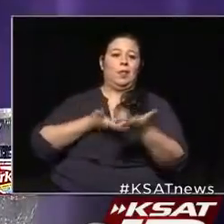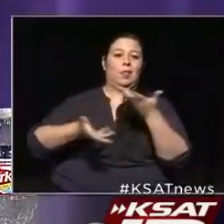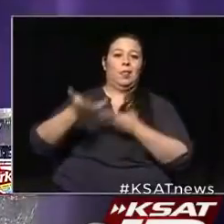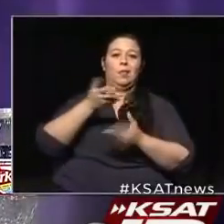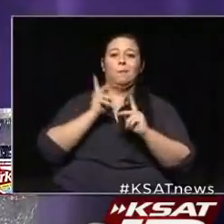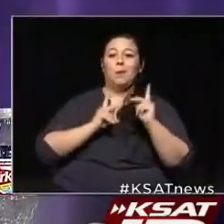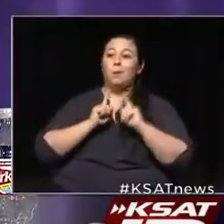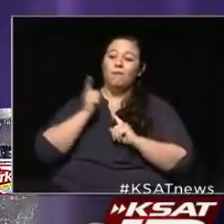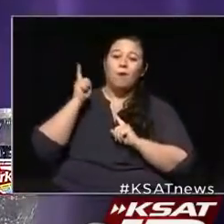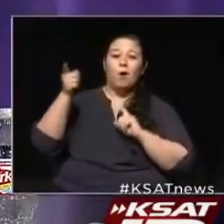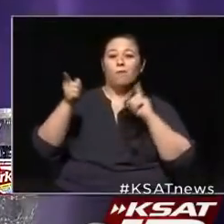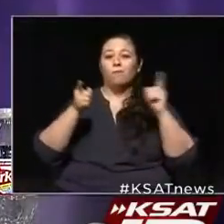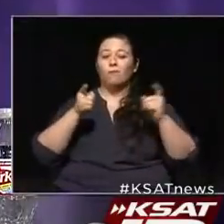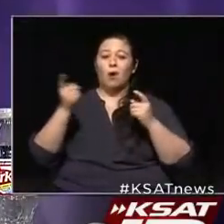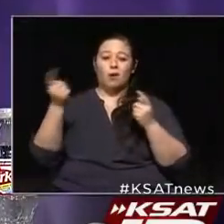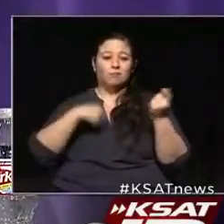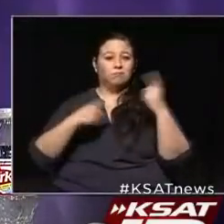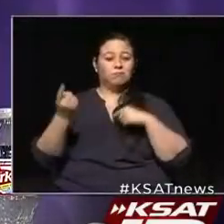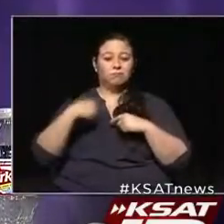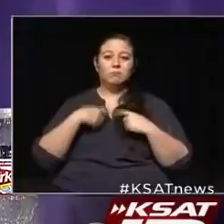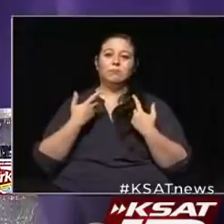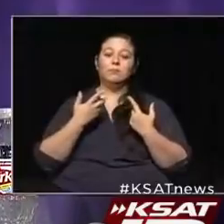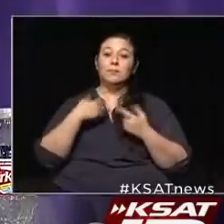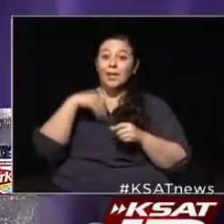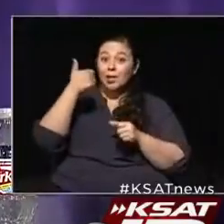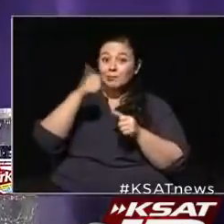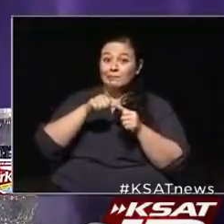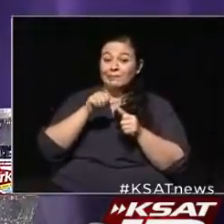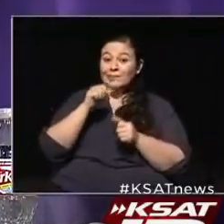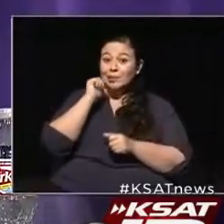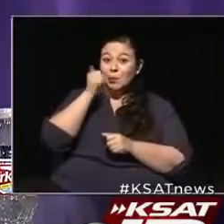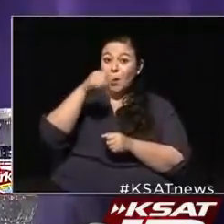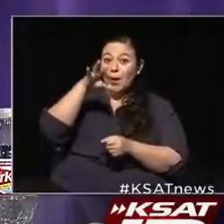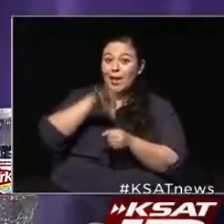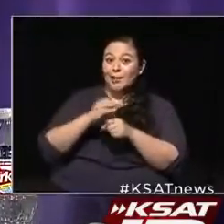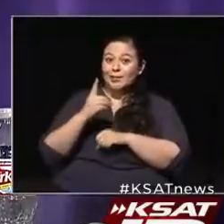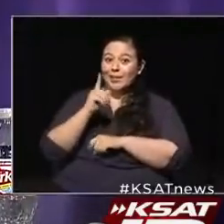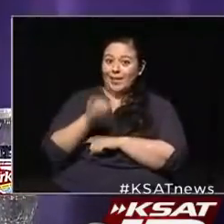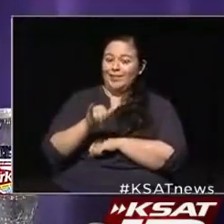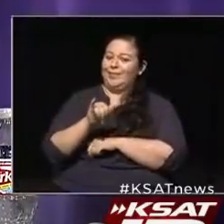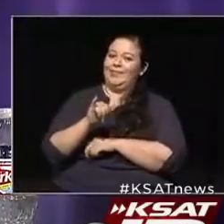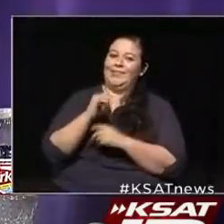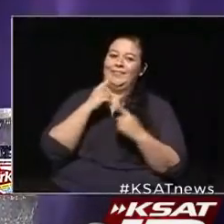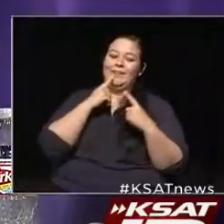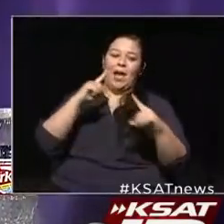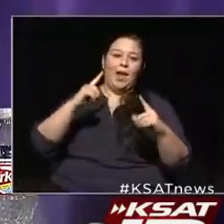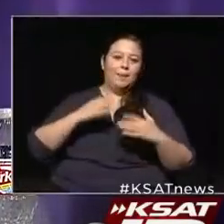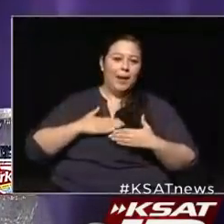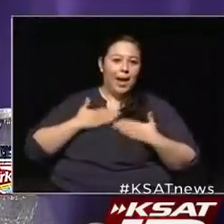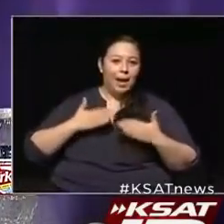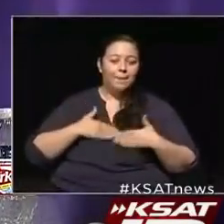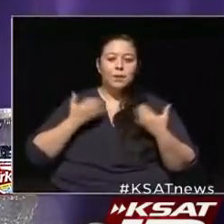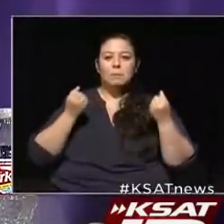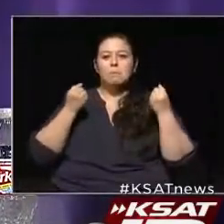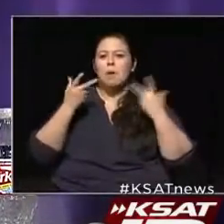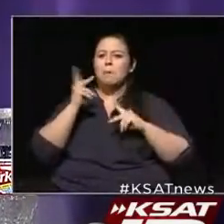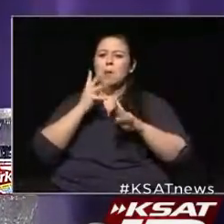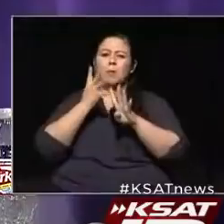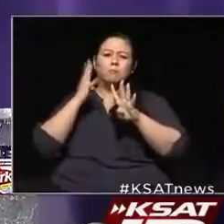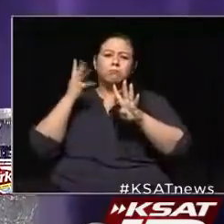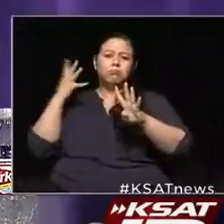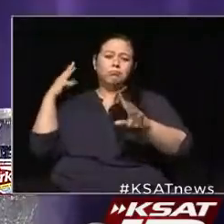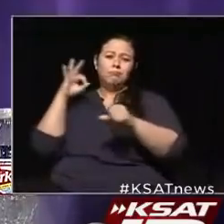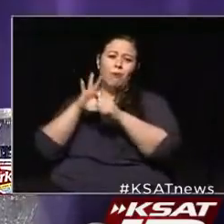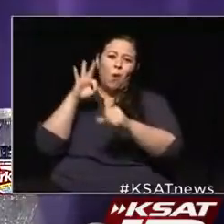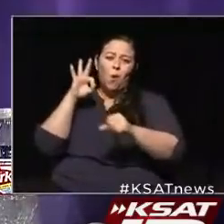that far away. As we know, tomorrow is election day. Finally, I'm glad it's here. We've had a huge vote turnout so far.